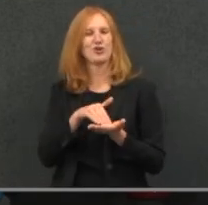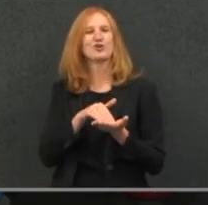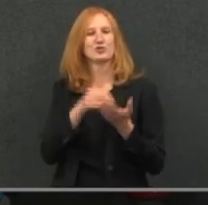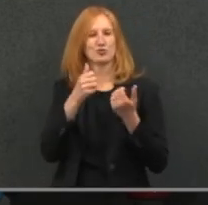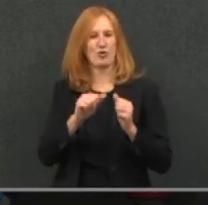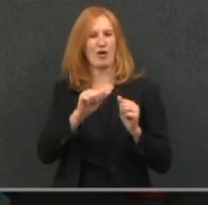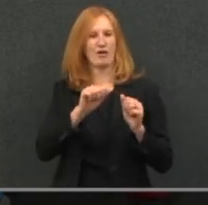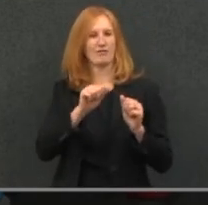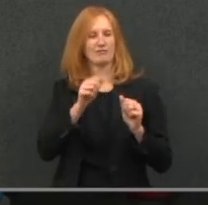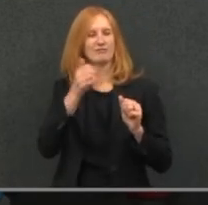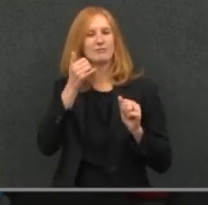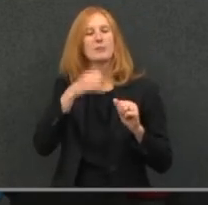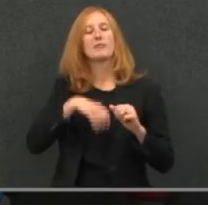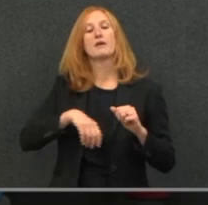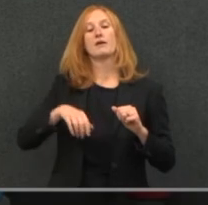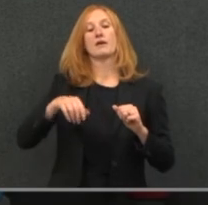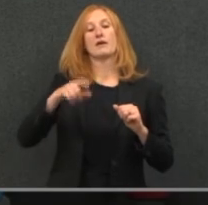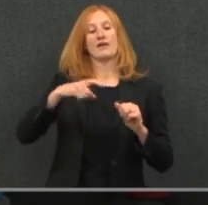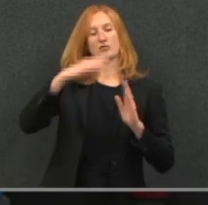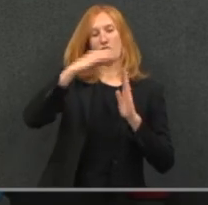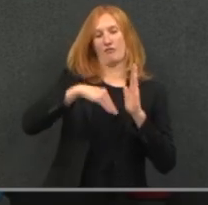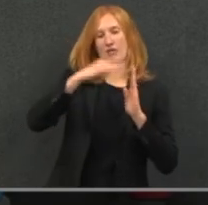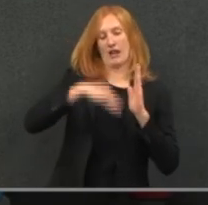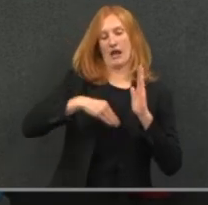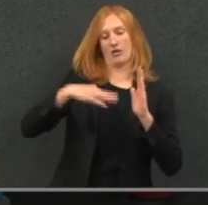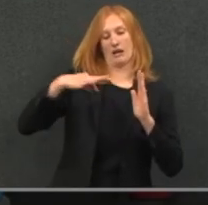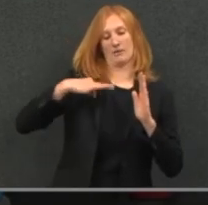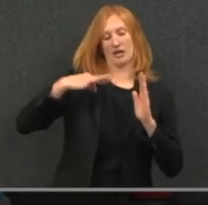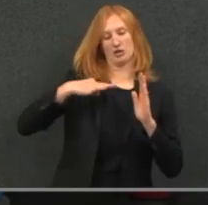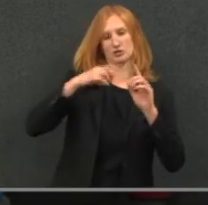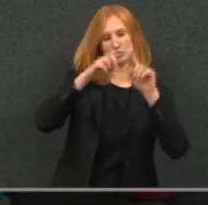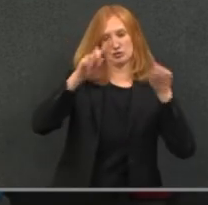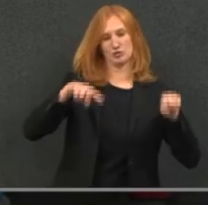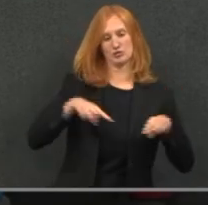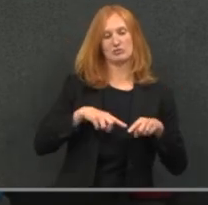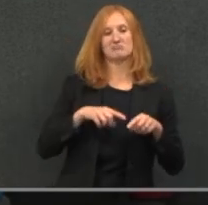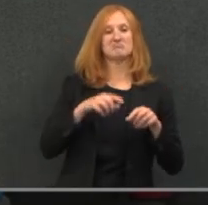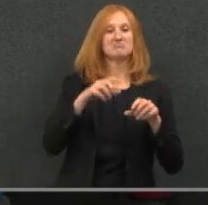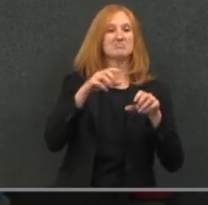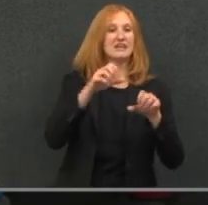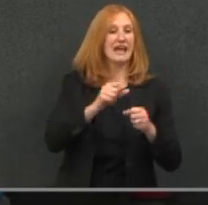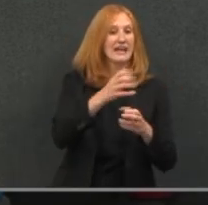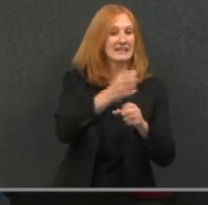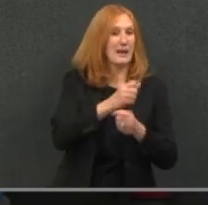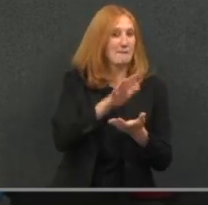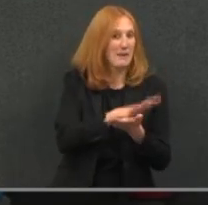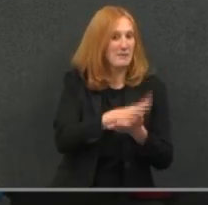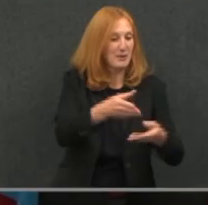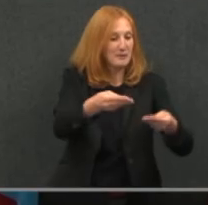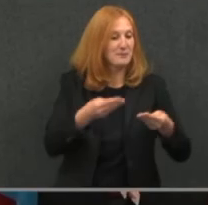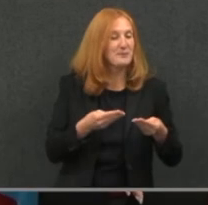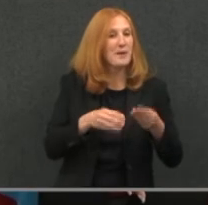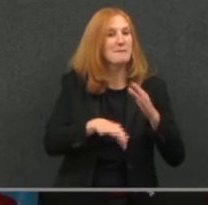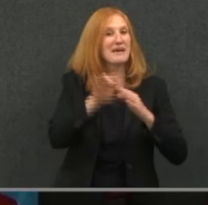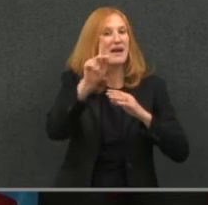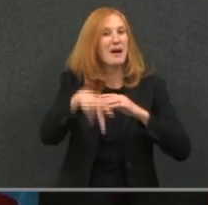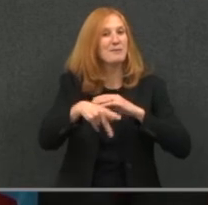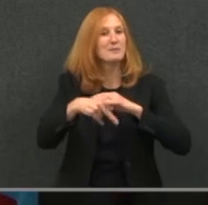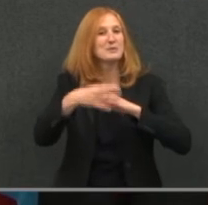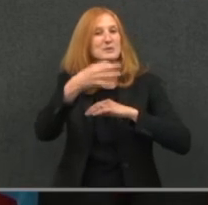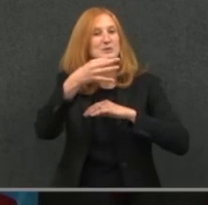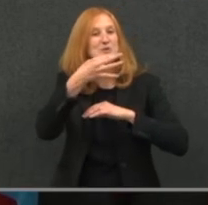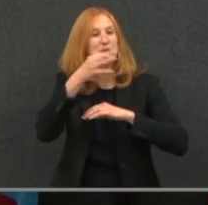process. They would fill out the application. Either they can pick one up at the event coming up, they can pick up a paper